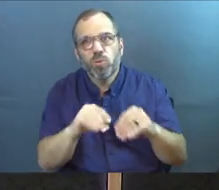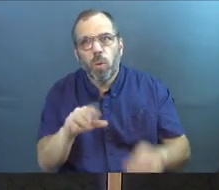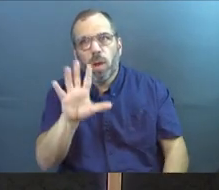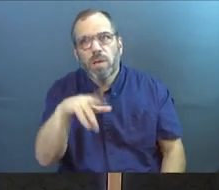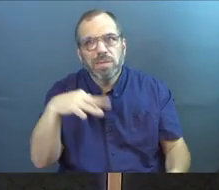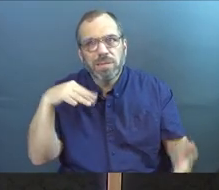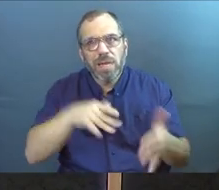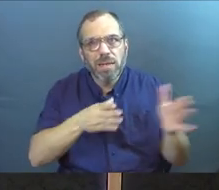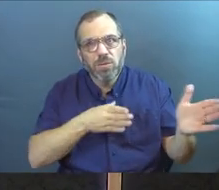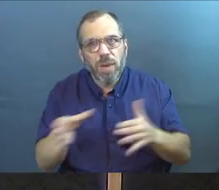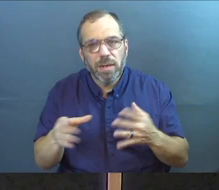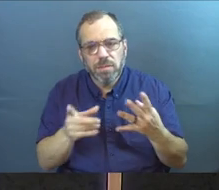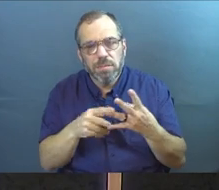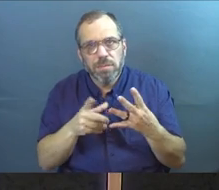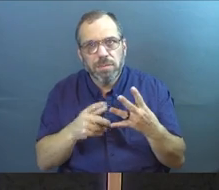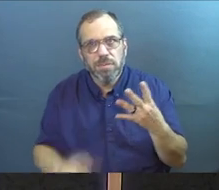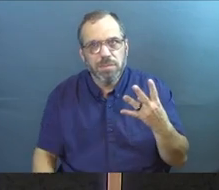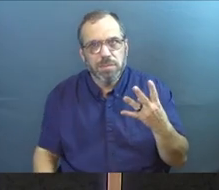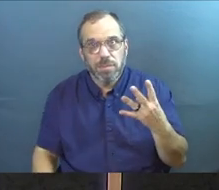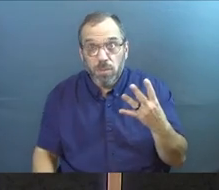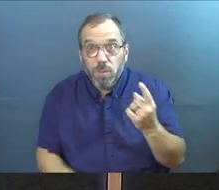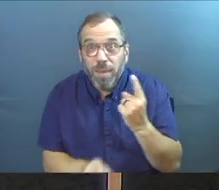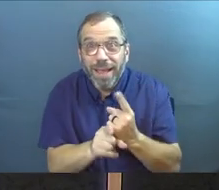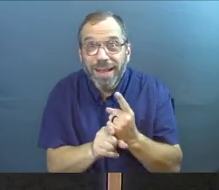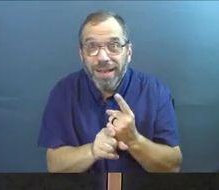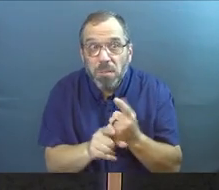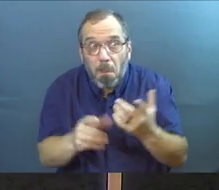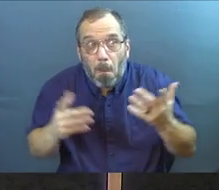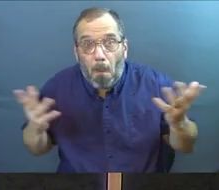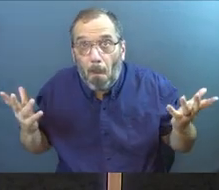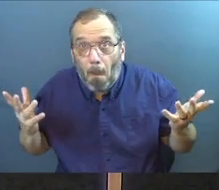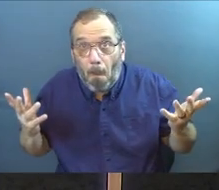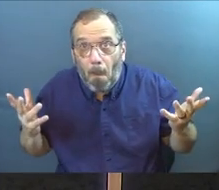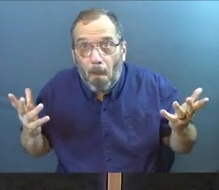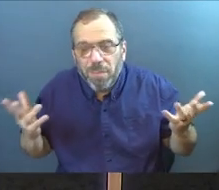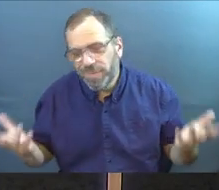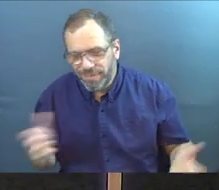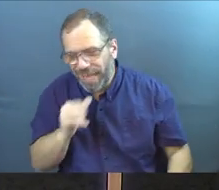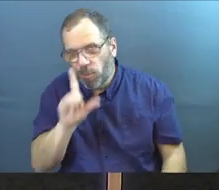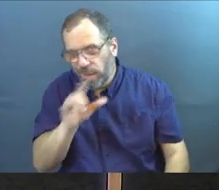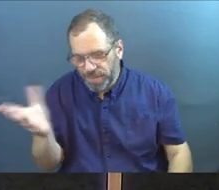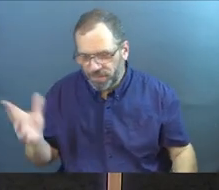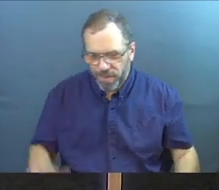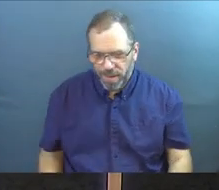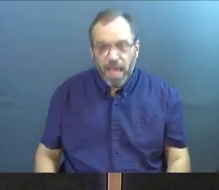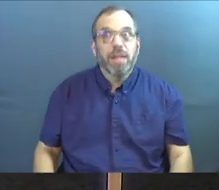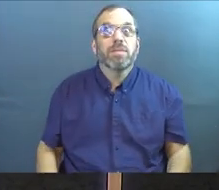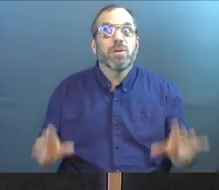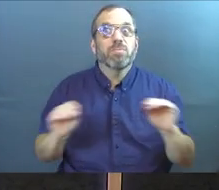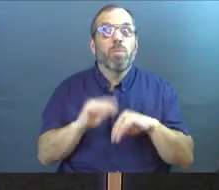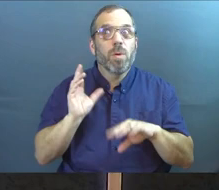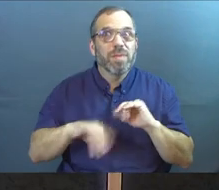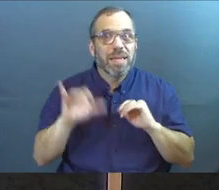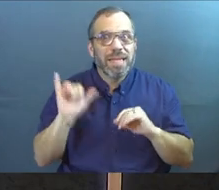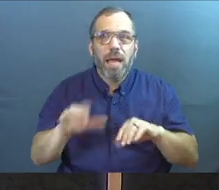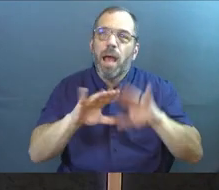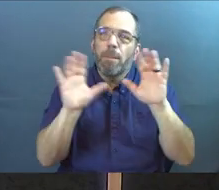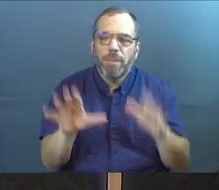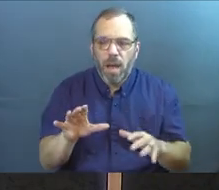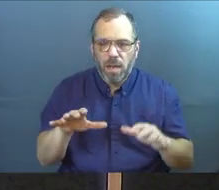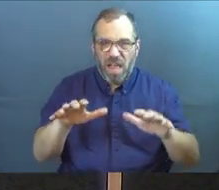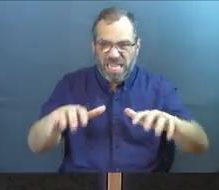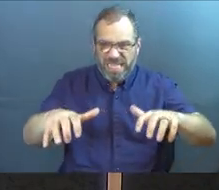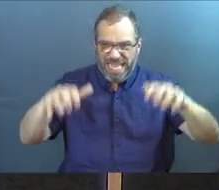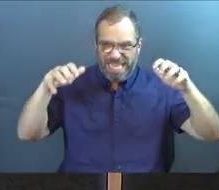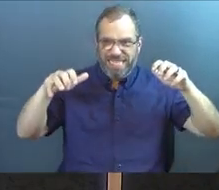study strategies. Is that it? Of course it's not it. There's more to it than that. But they